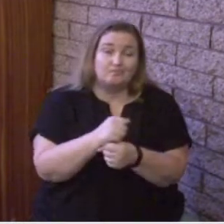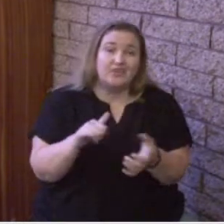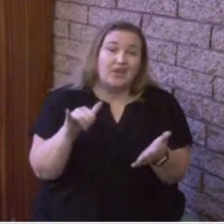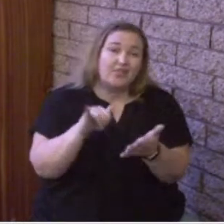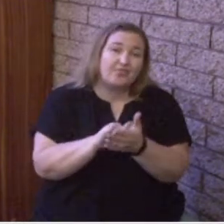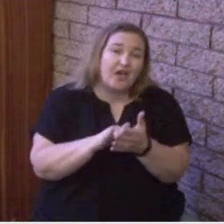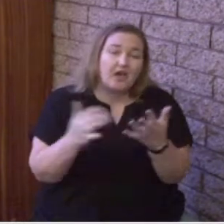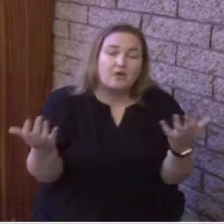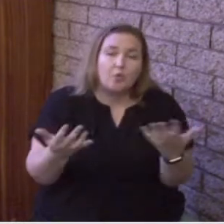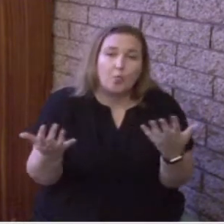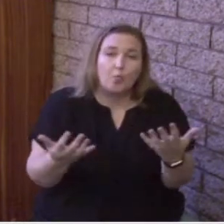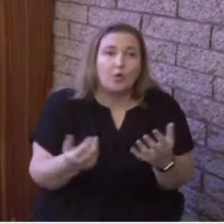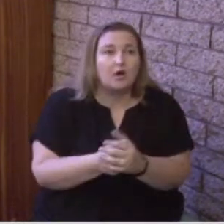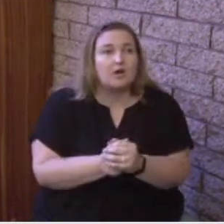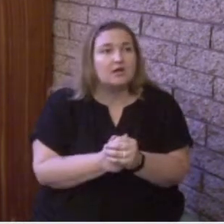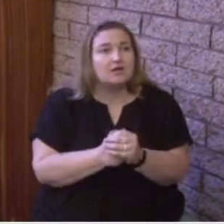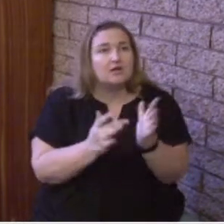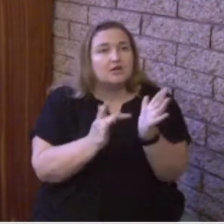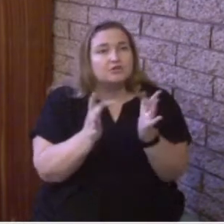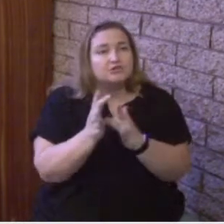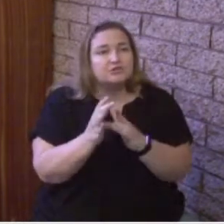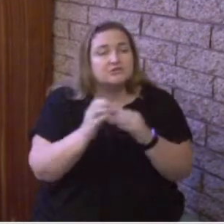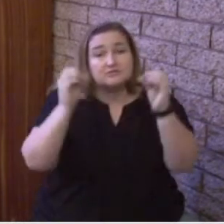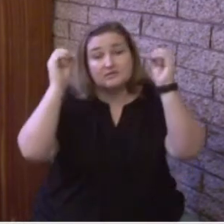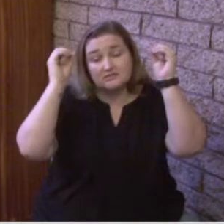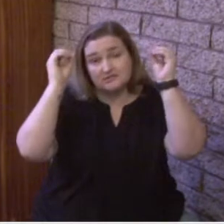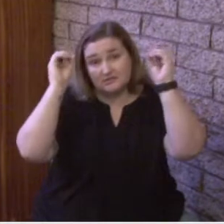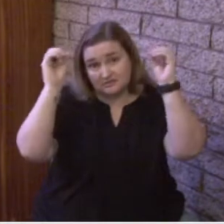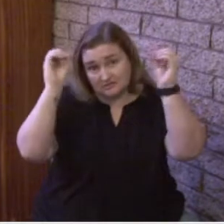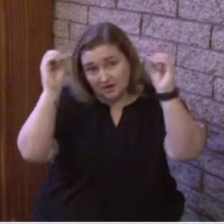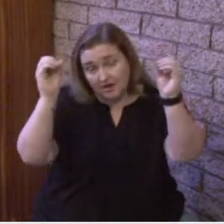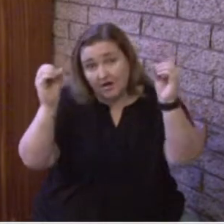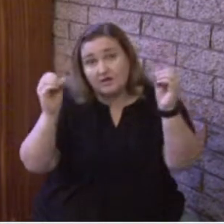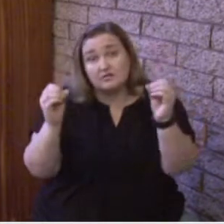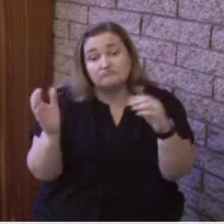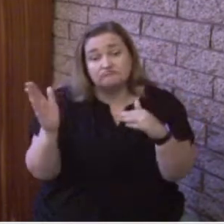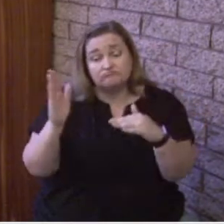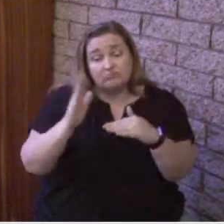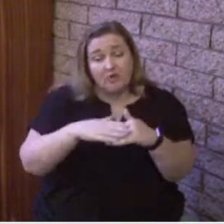reminder is there through the presence and power of the Holy Spirit.